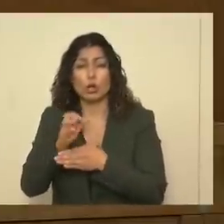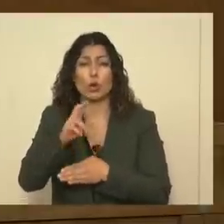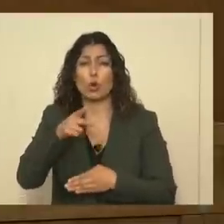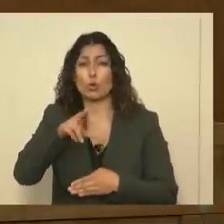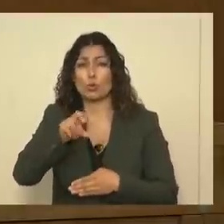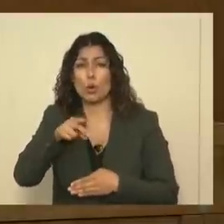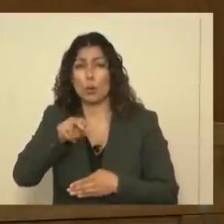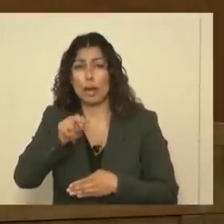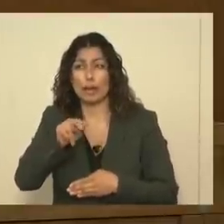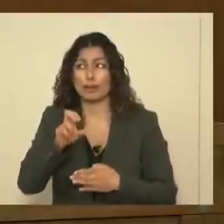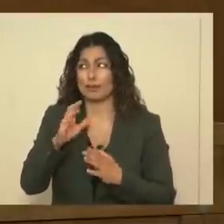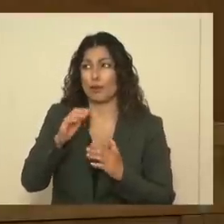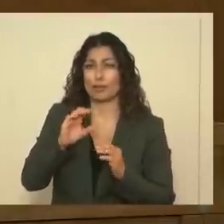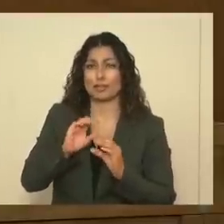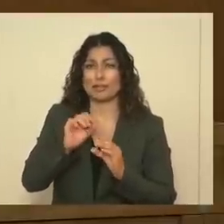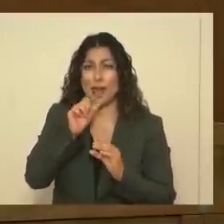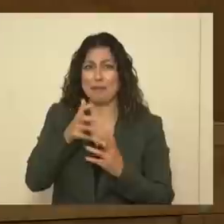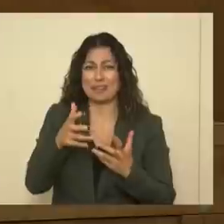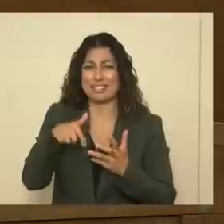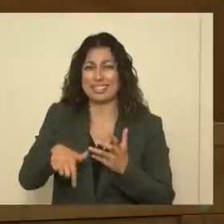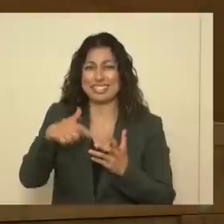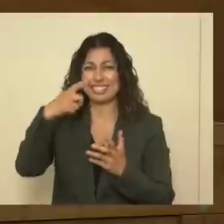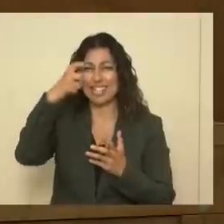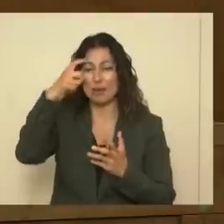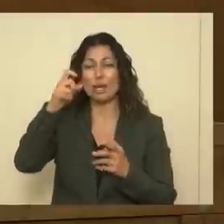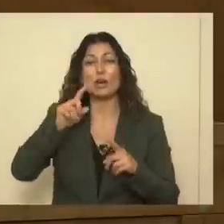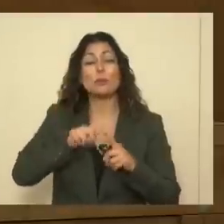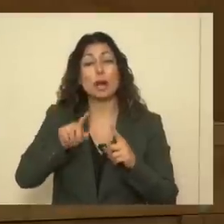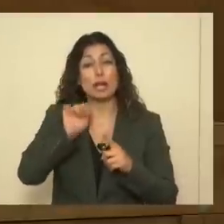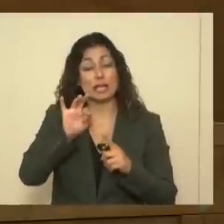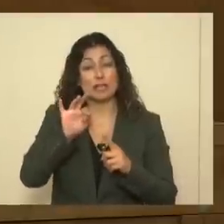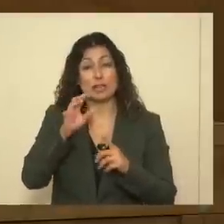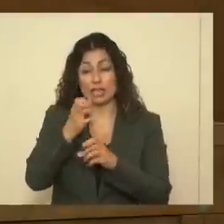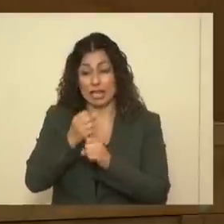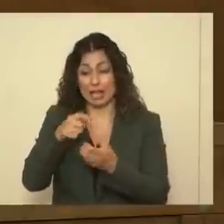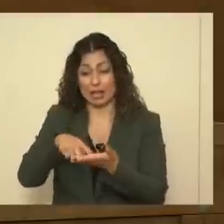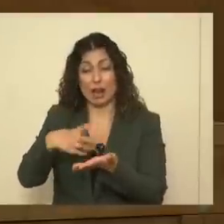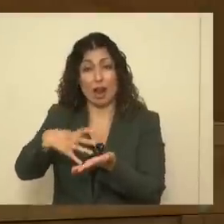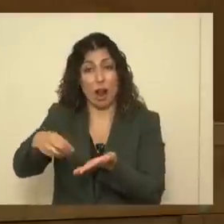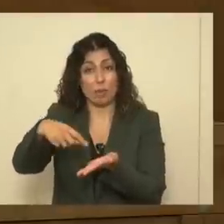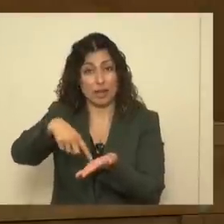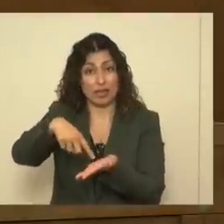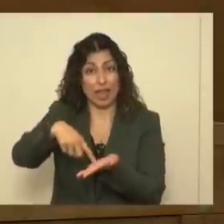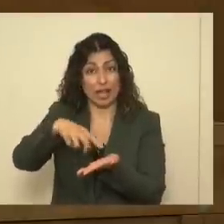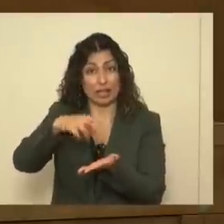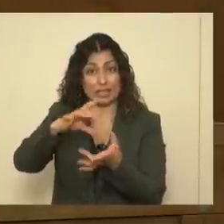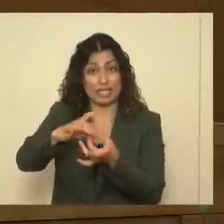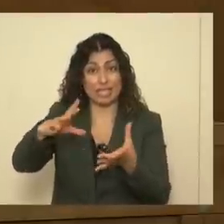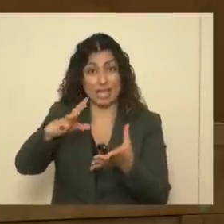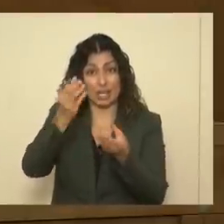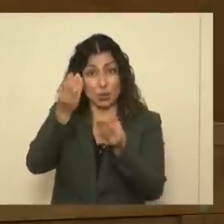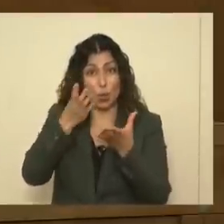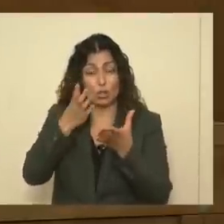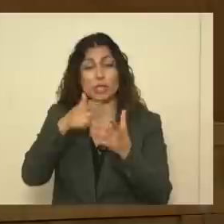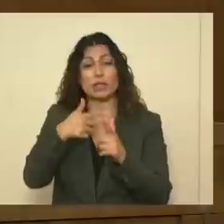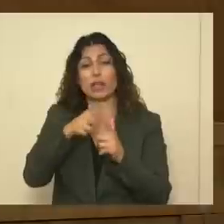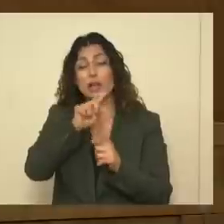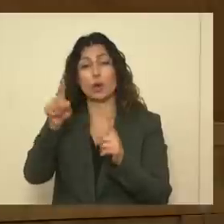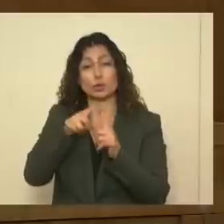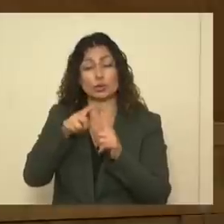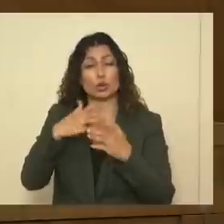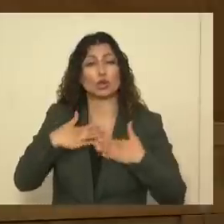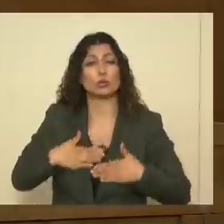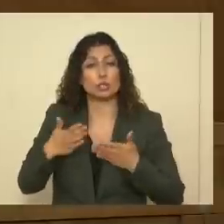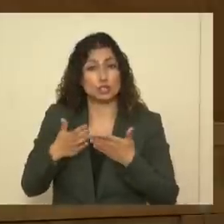burning too much wood this summer with the heat. But if we can get a copy of a disconnect notice, go online to Human Services Department